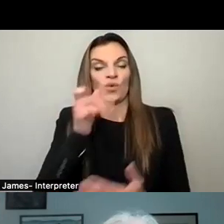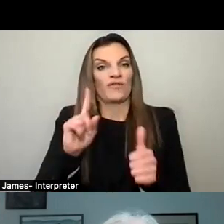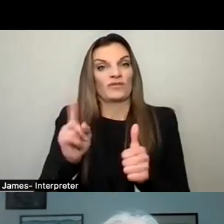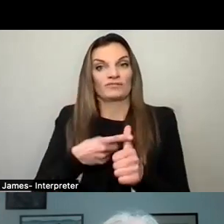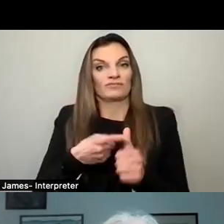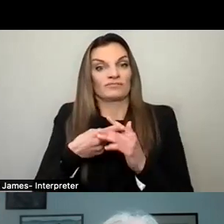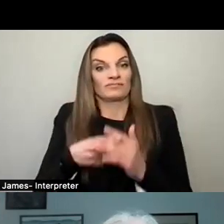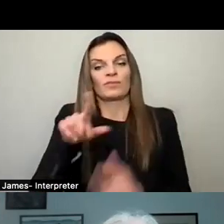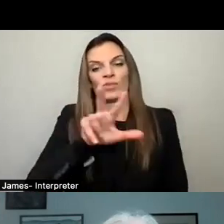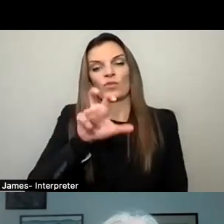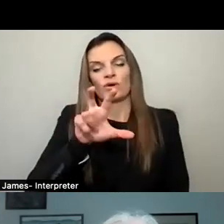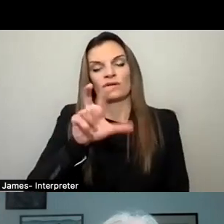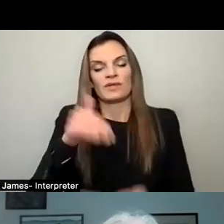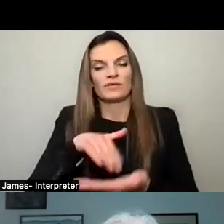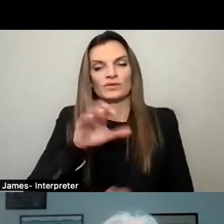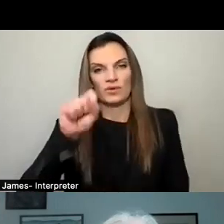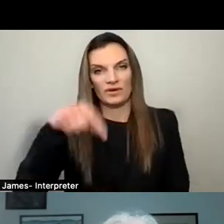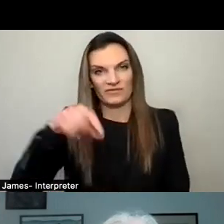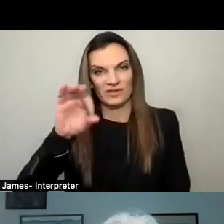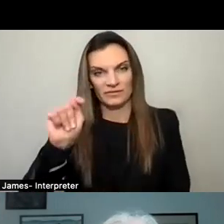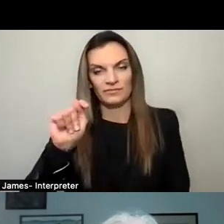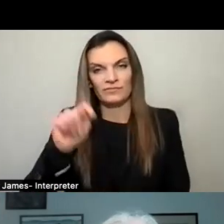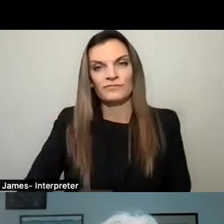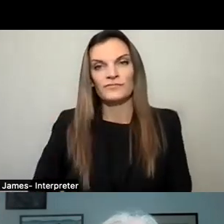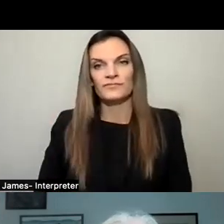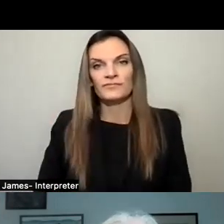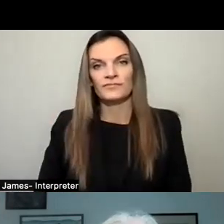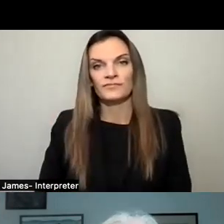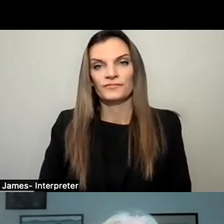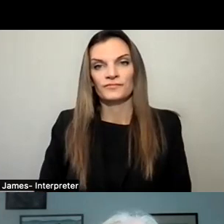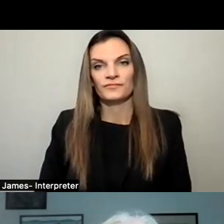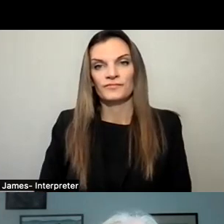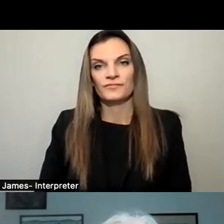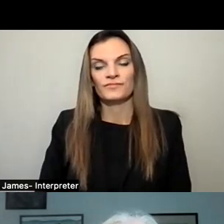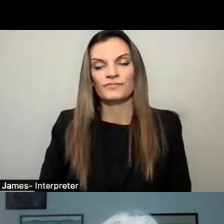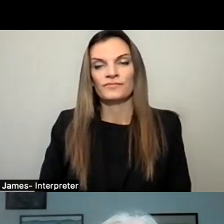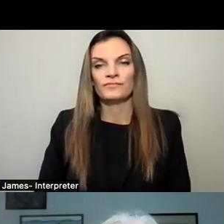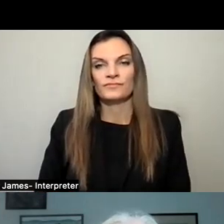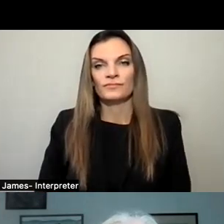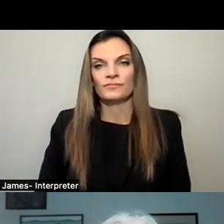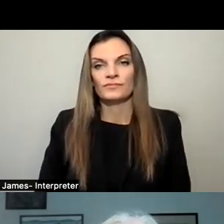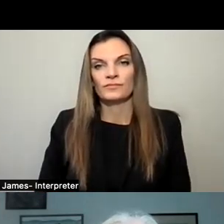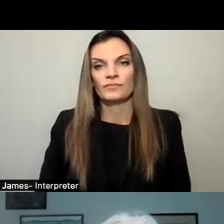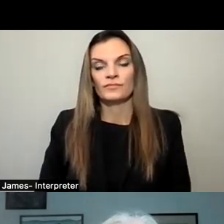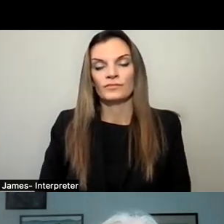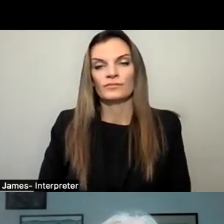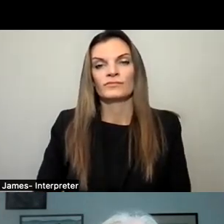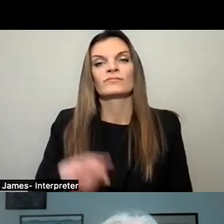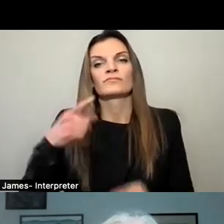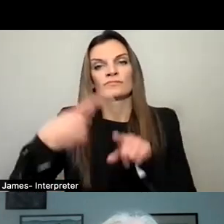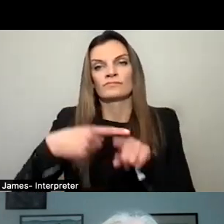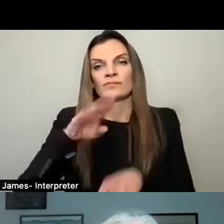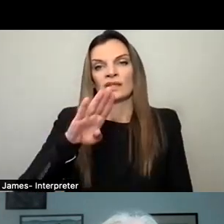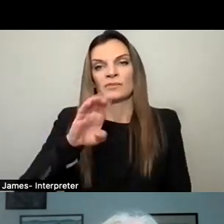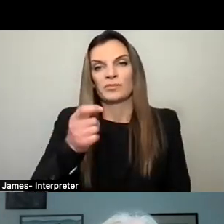at 300,000 square feet where we should start adjusting and accounting for the intersection at the corner of Beekman